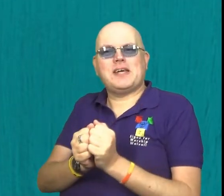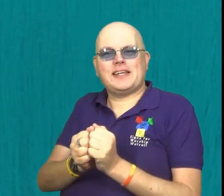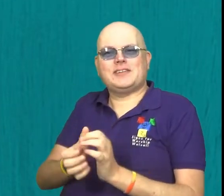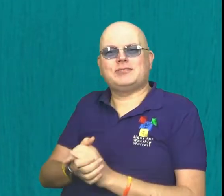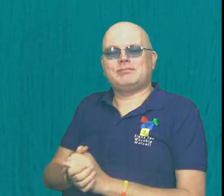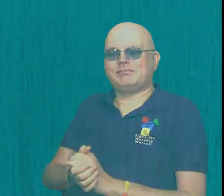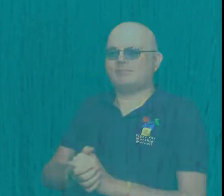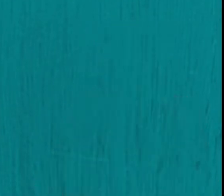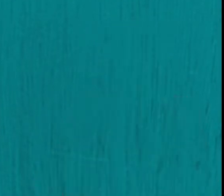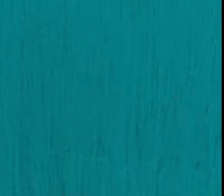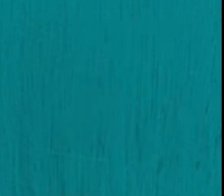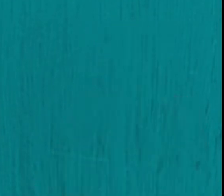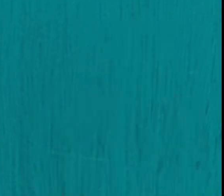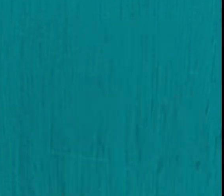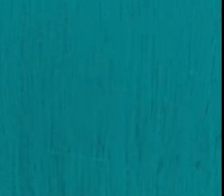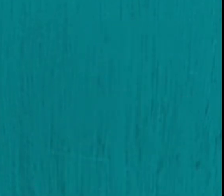Amen.